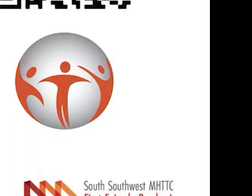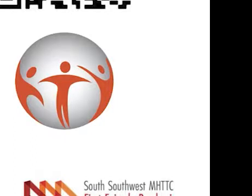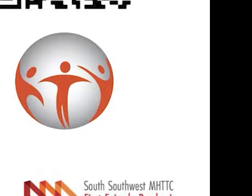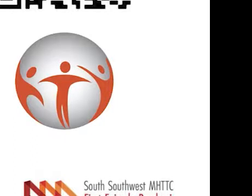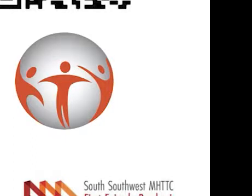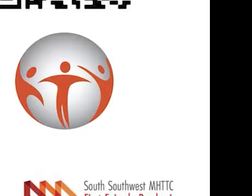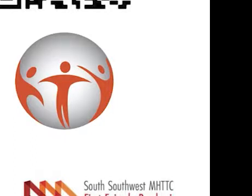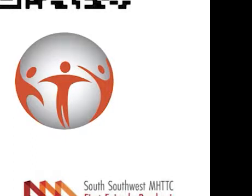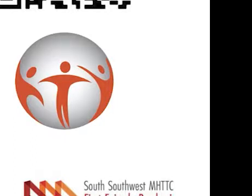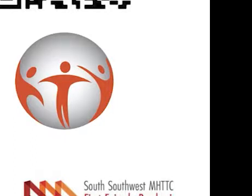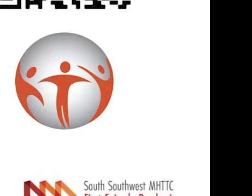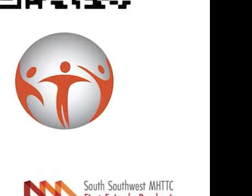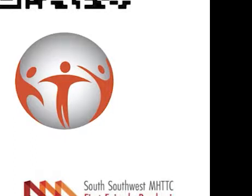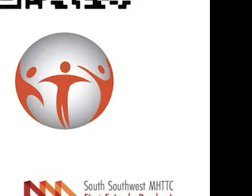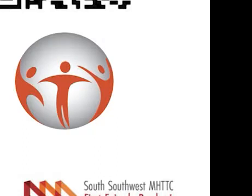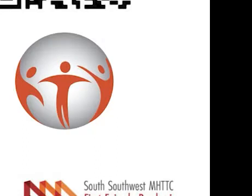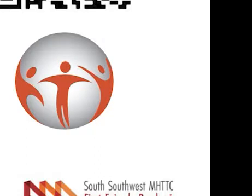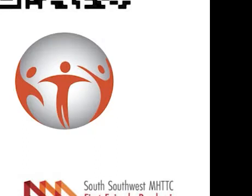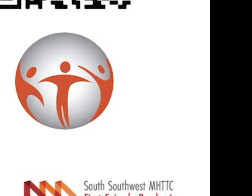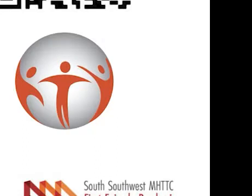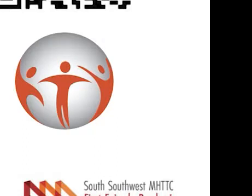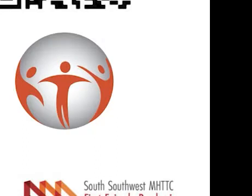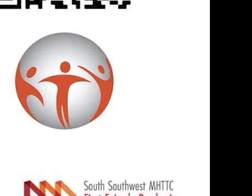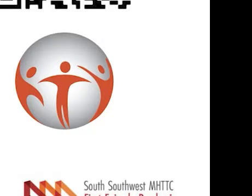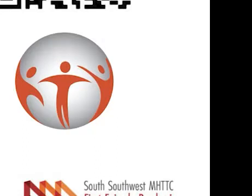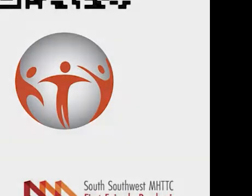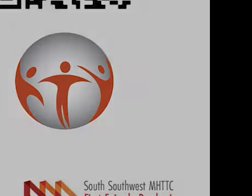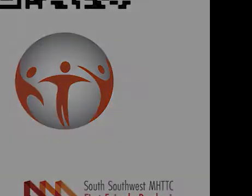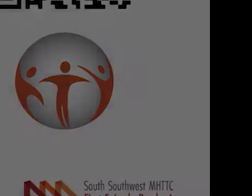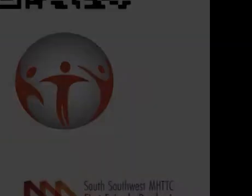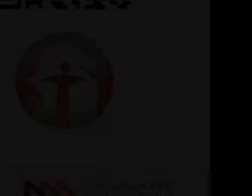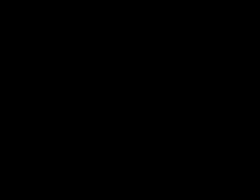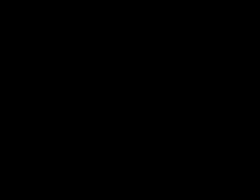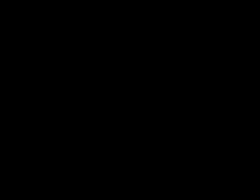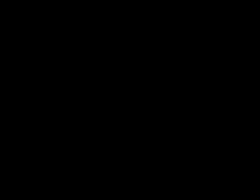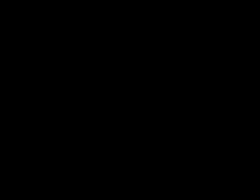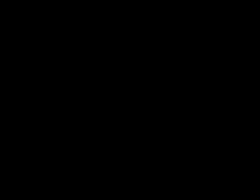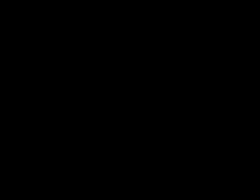codes on screen now. Thank you so much. You